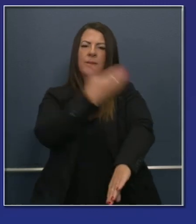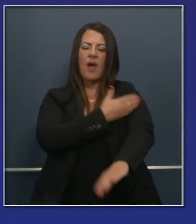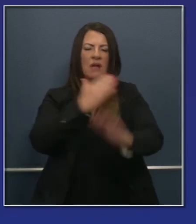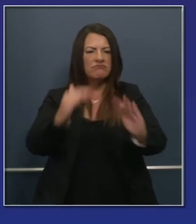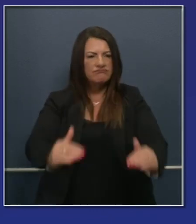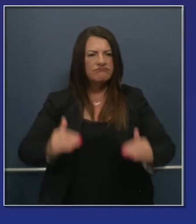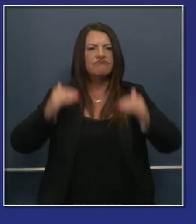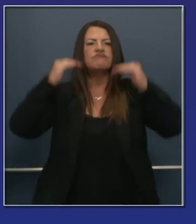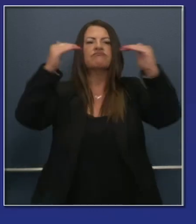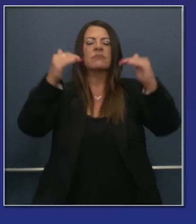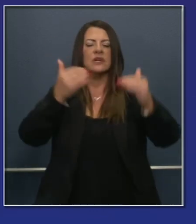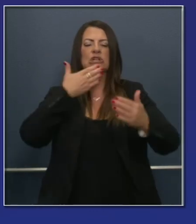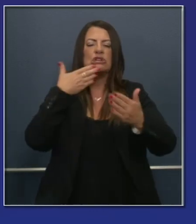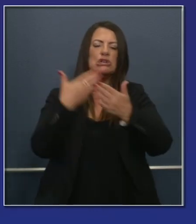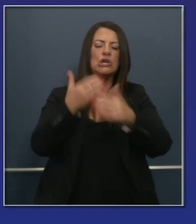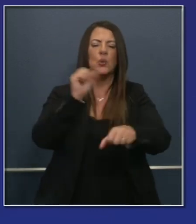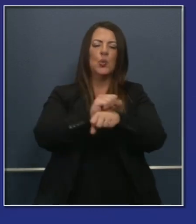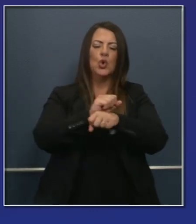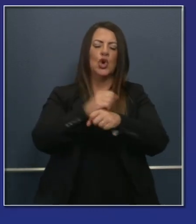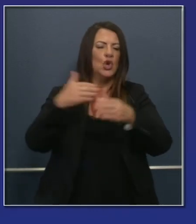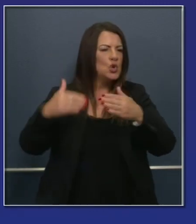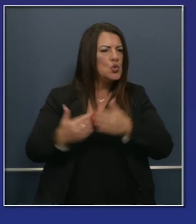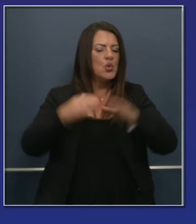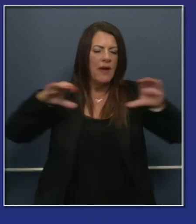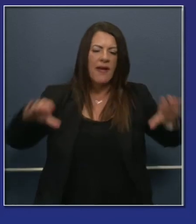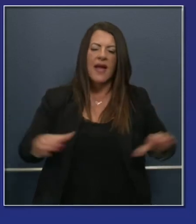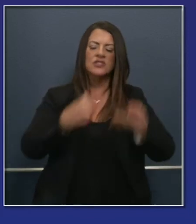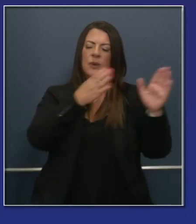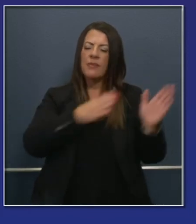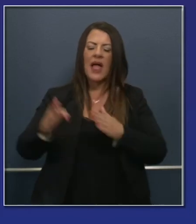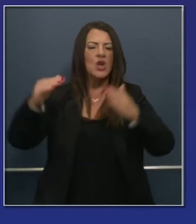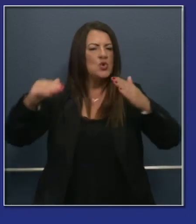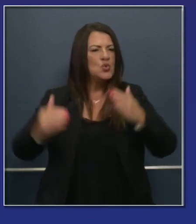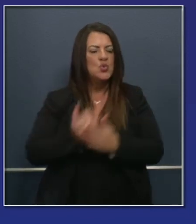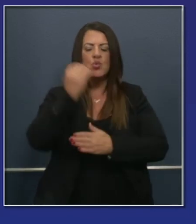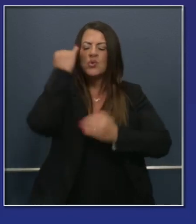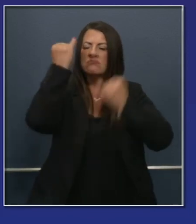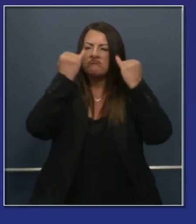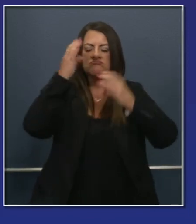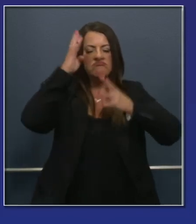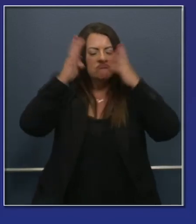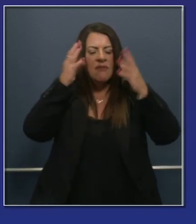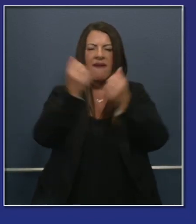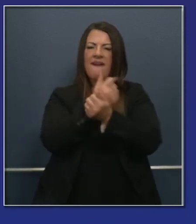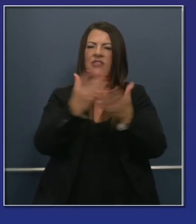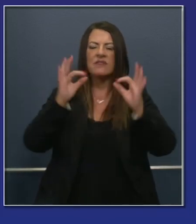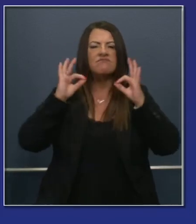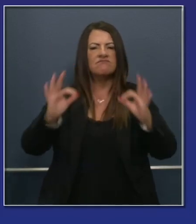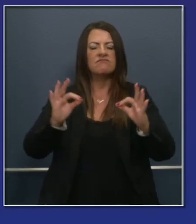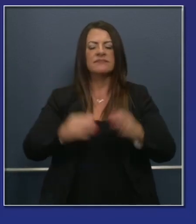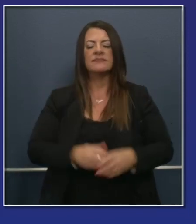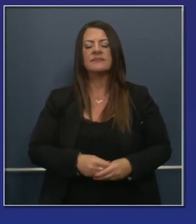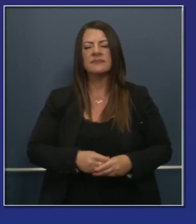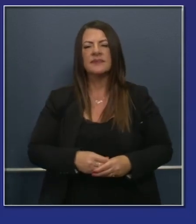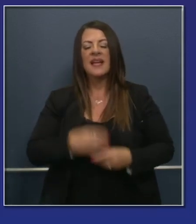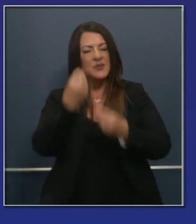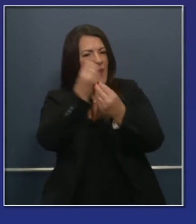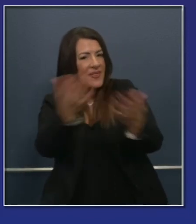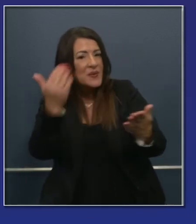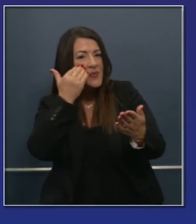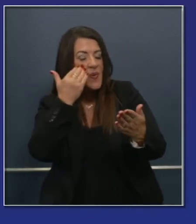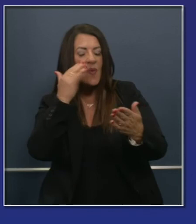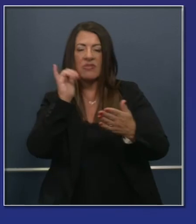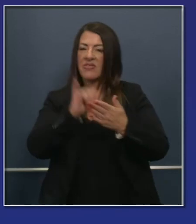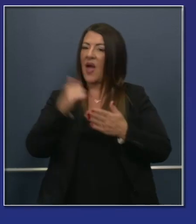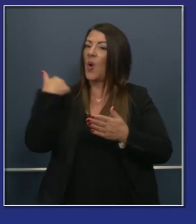put together a new action plan that has to be fundamentally reimagined moving forward. So just wanted folks to know there's progress in that space.